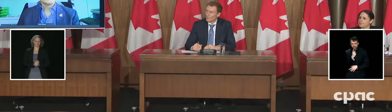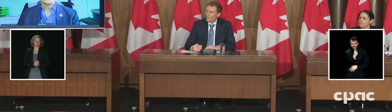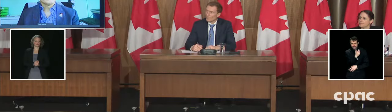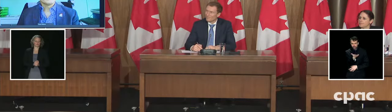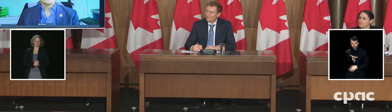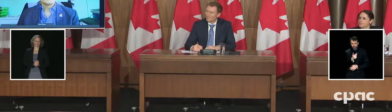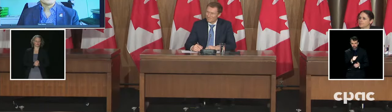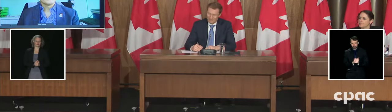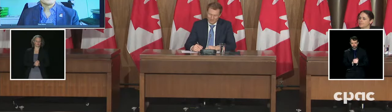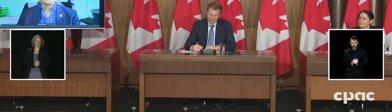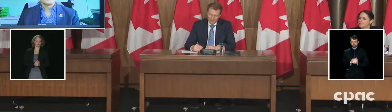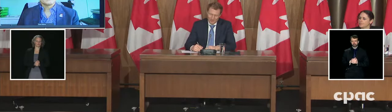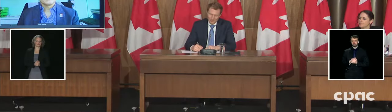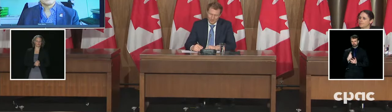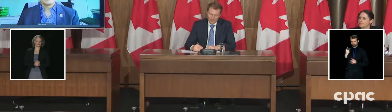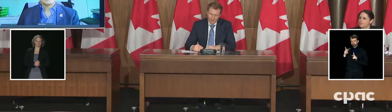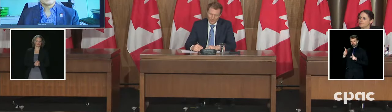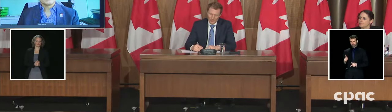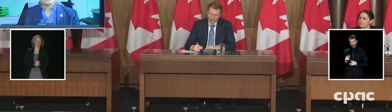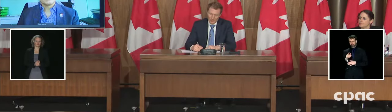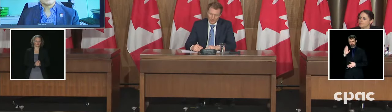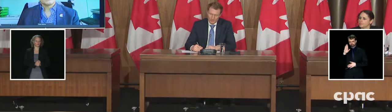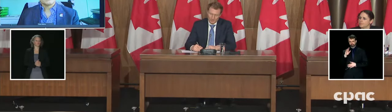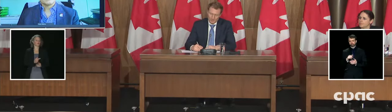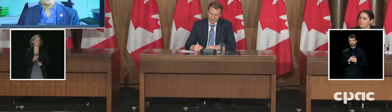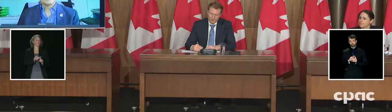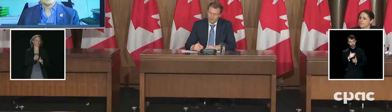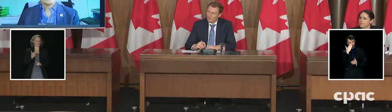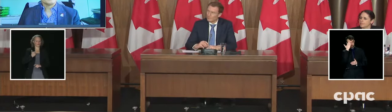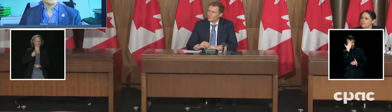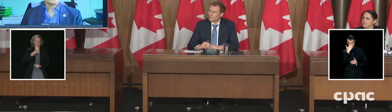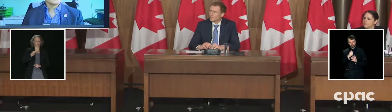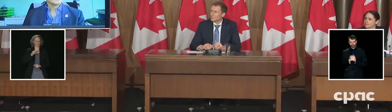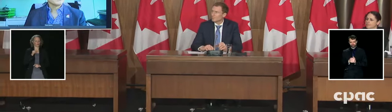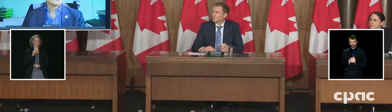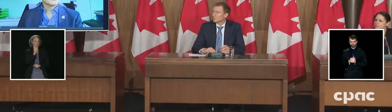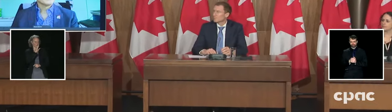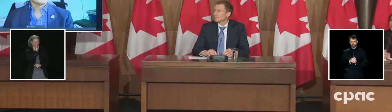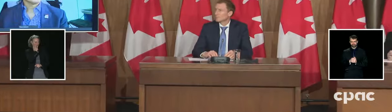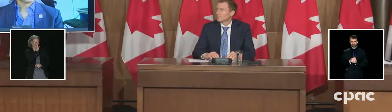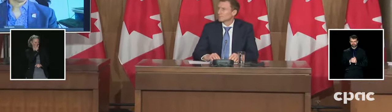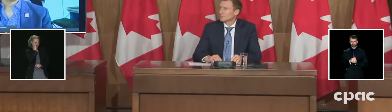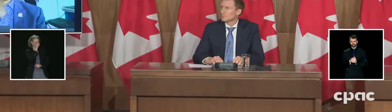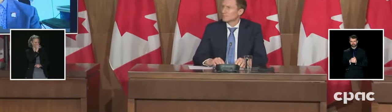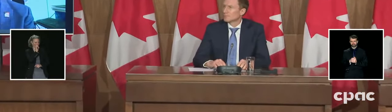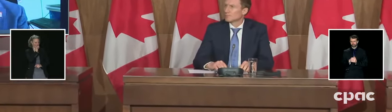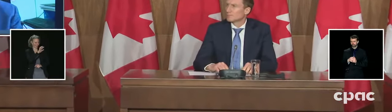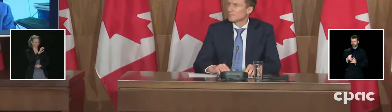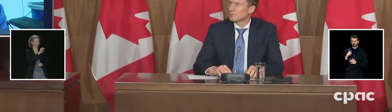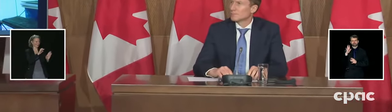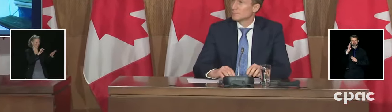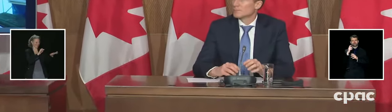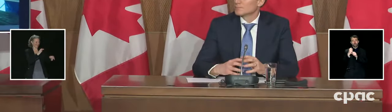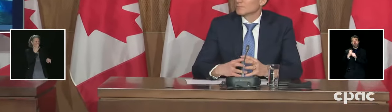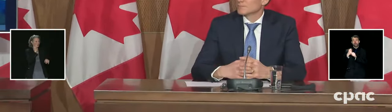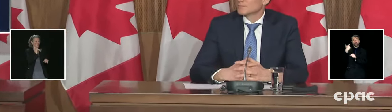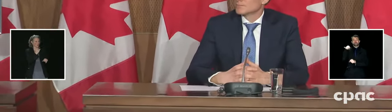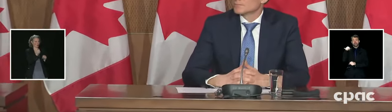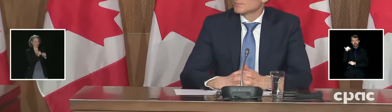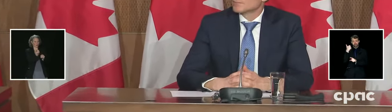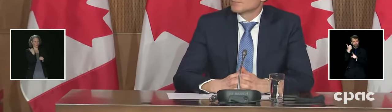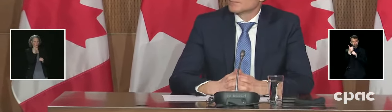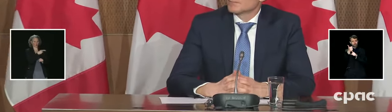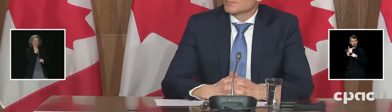Good afternoon, Mr. Miller. Saman Hamidi with the Canadian Press. Almost a year ago, you acknowledged that it has been hard to measure the